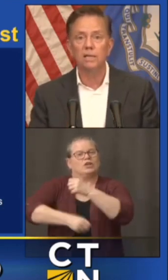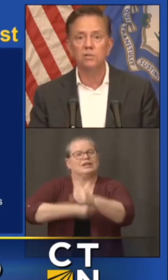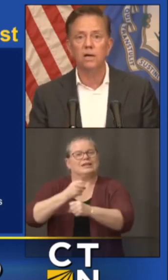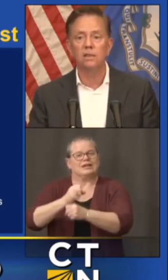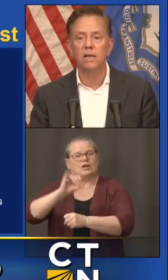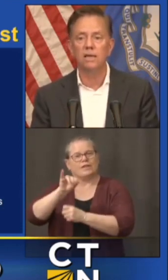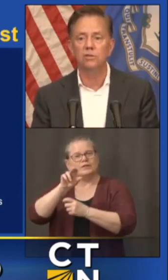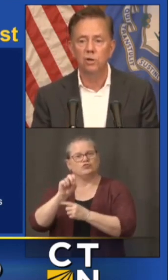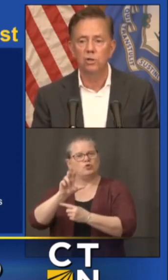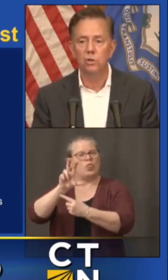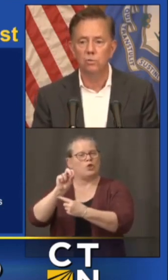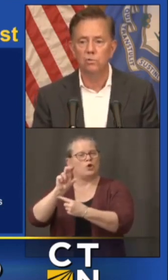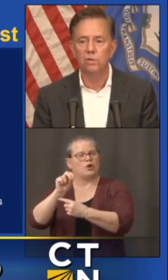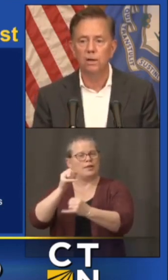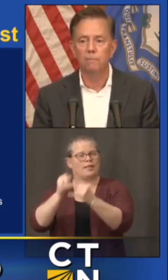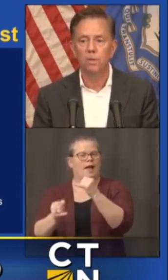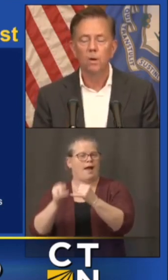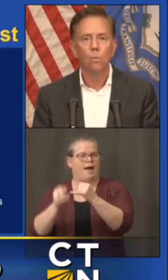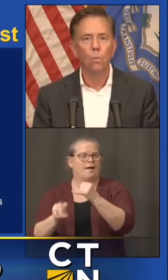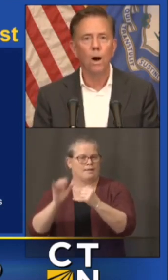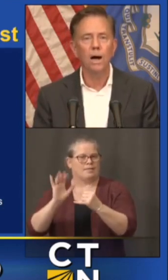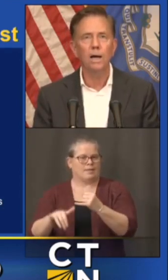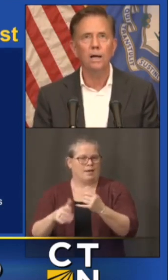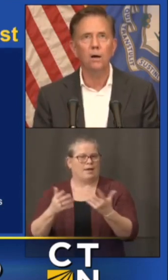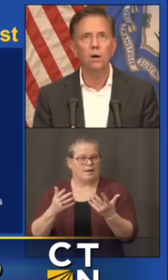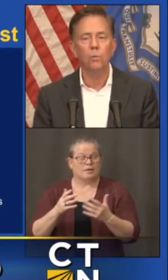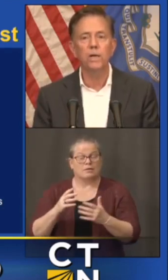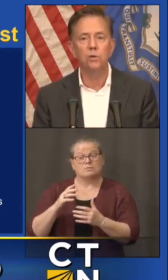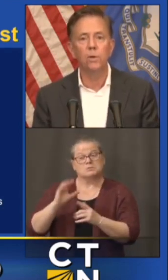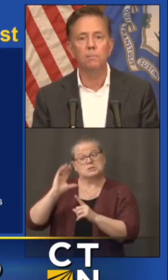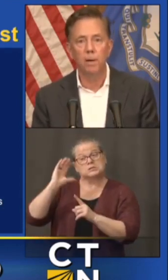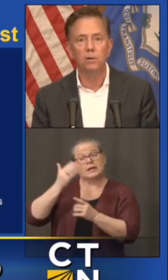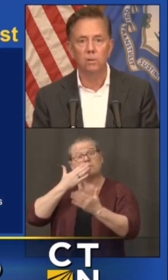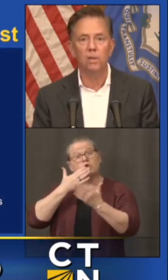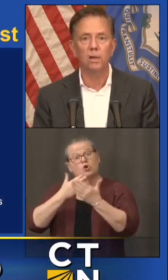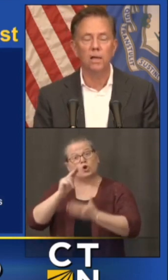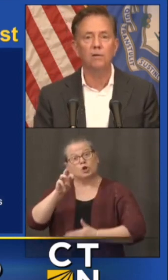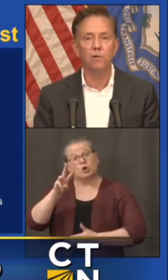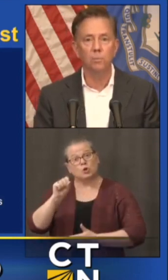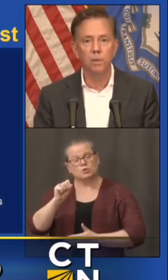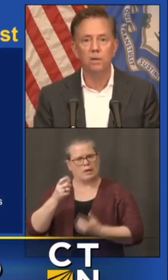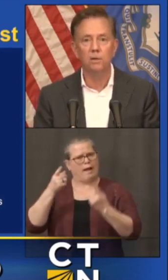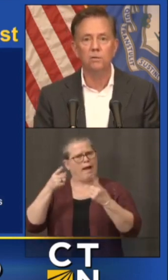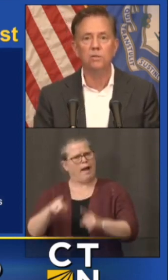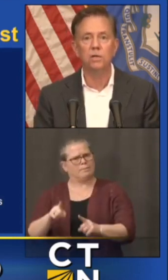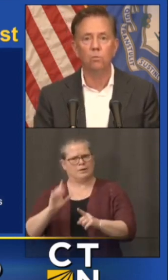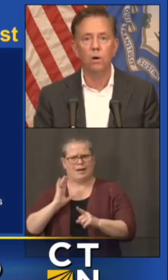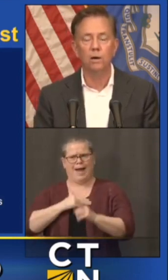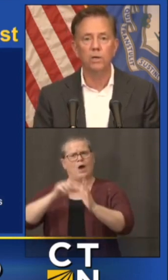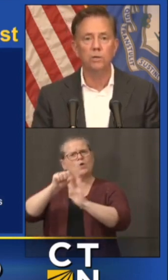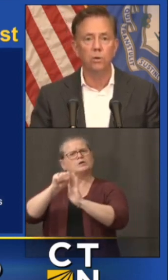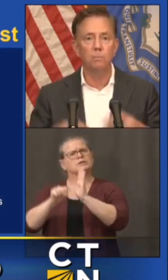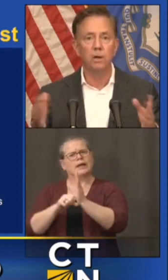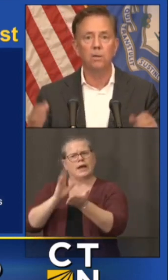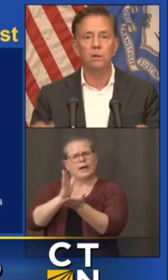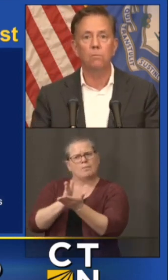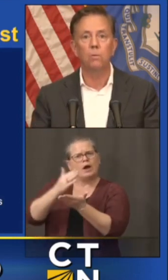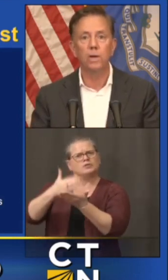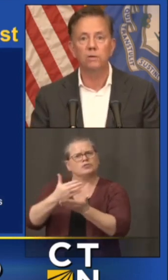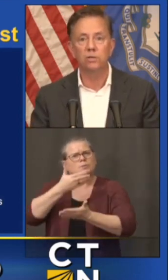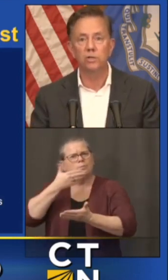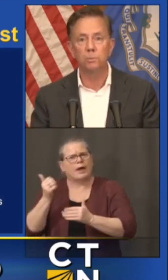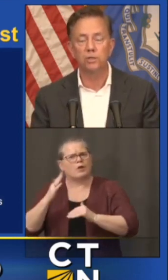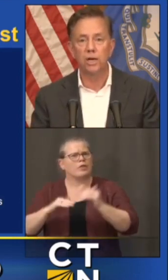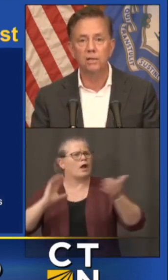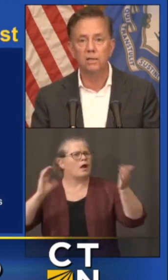30. that's I think is good news um why are we doing better than a lot of our peers and why are we doing better than